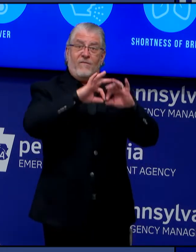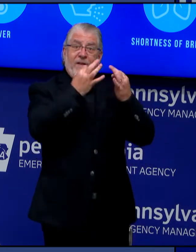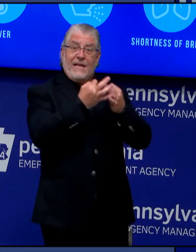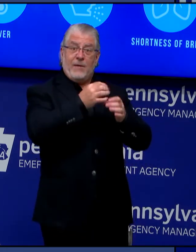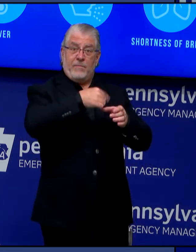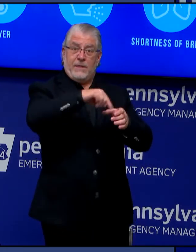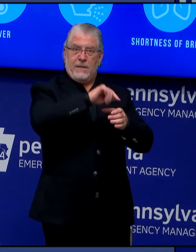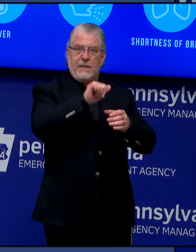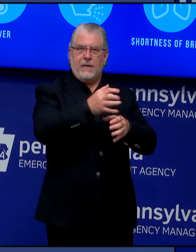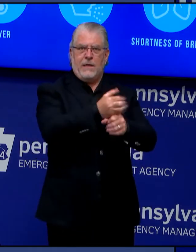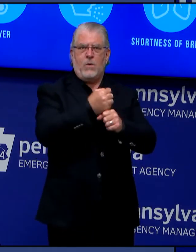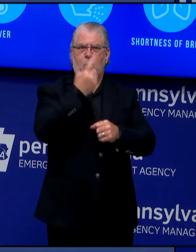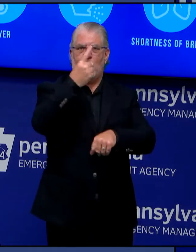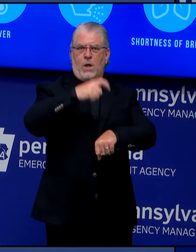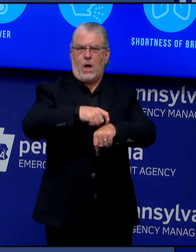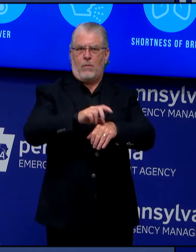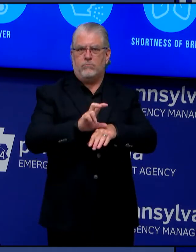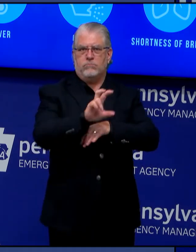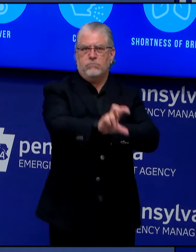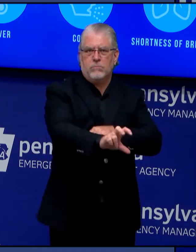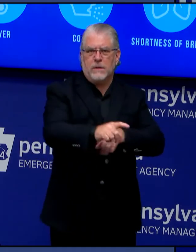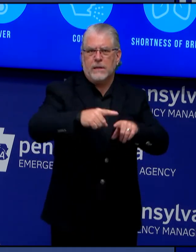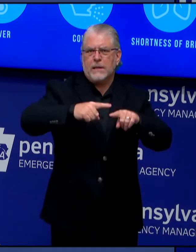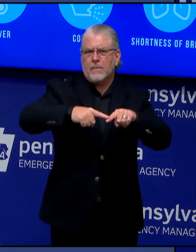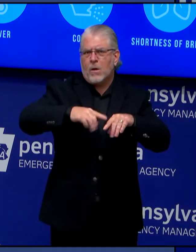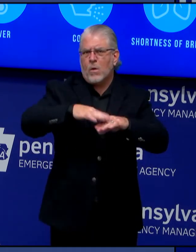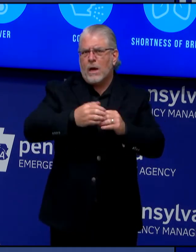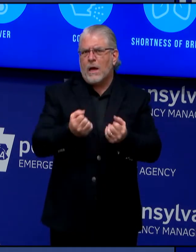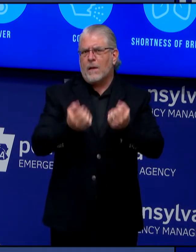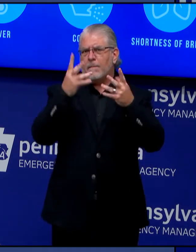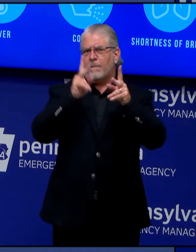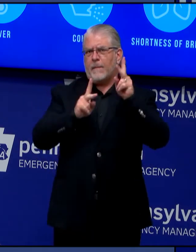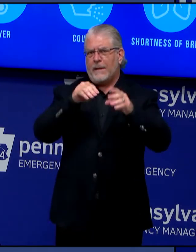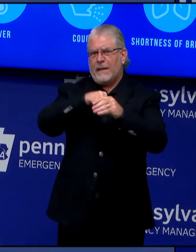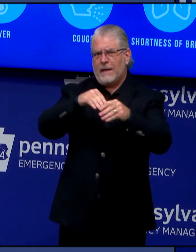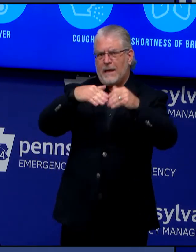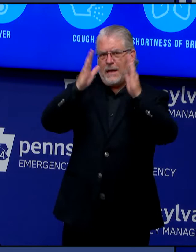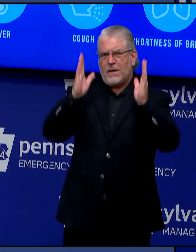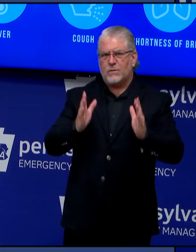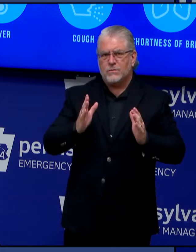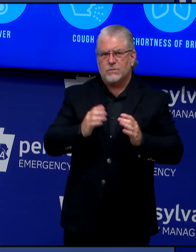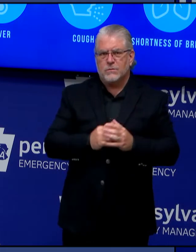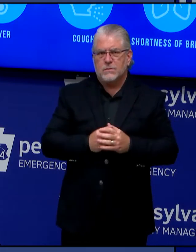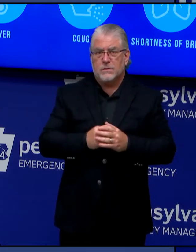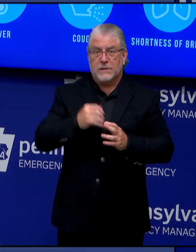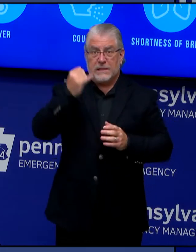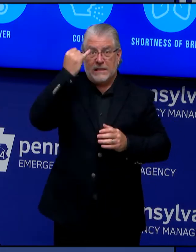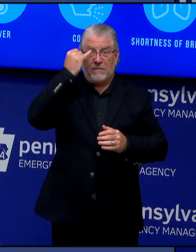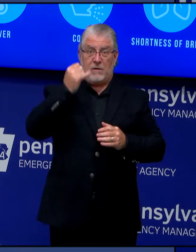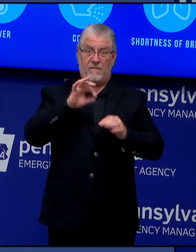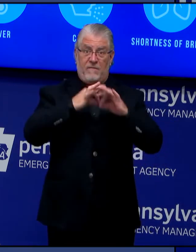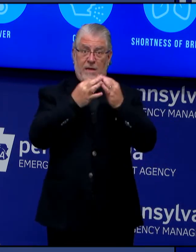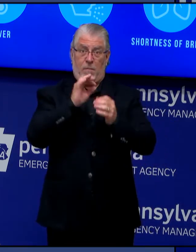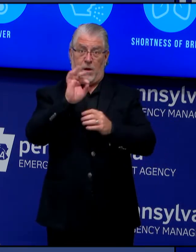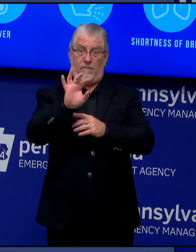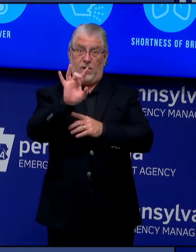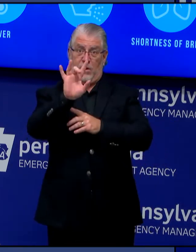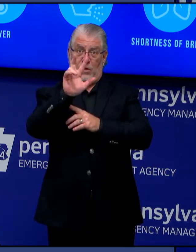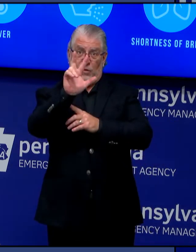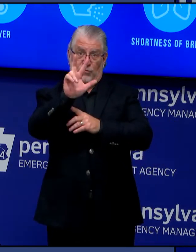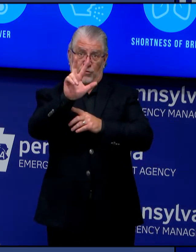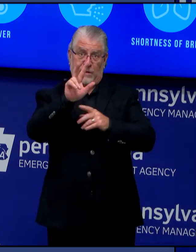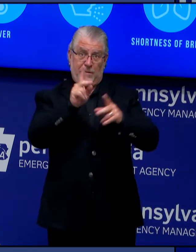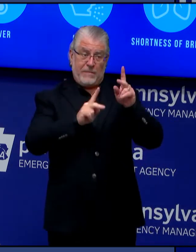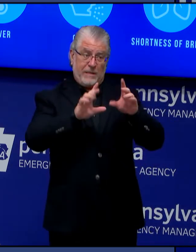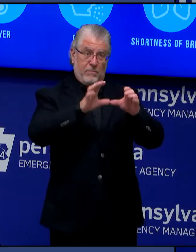A family of three would get an average one-time payment of $806. And finally, this